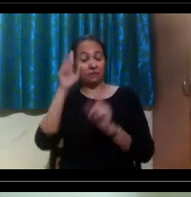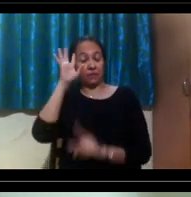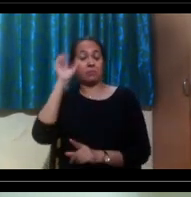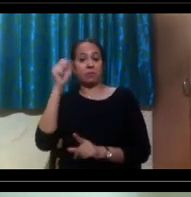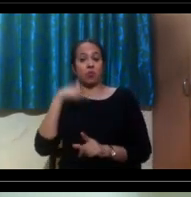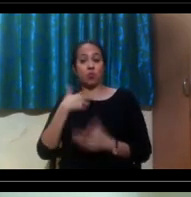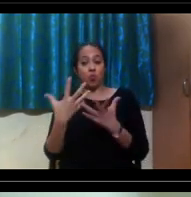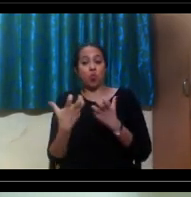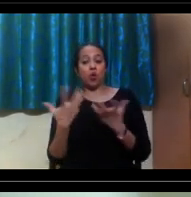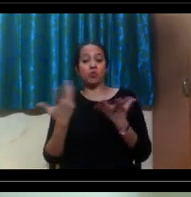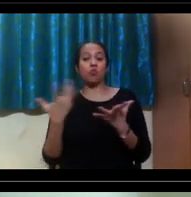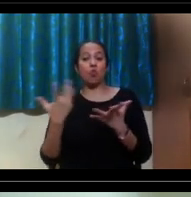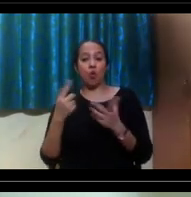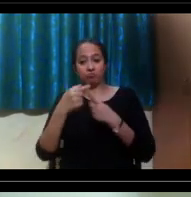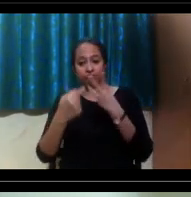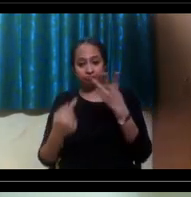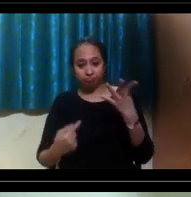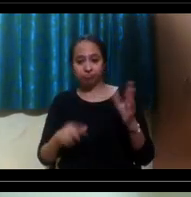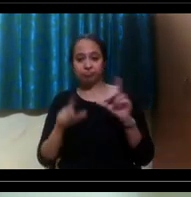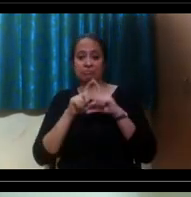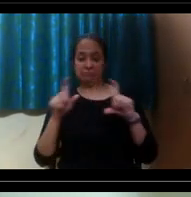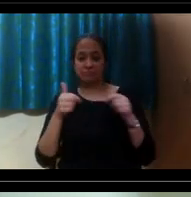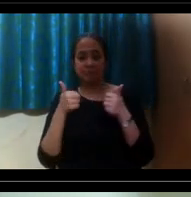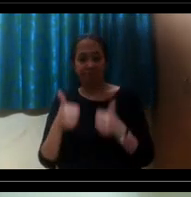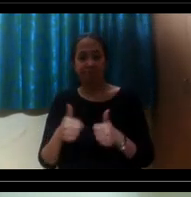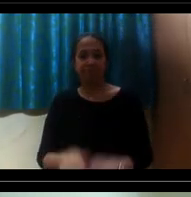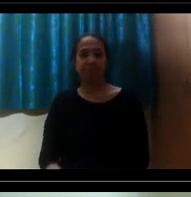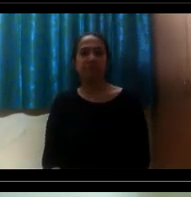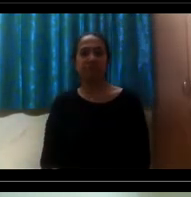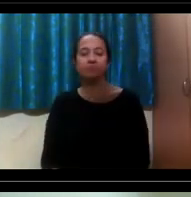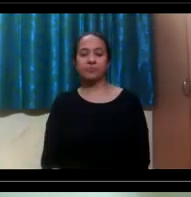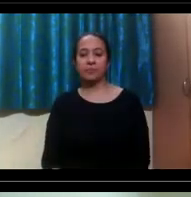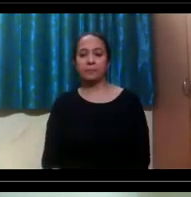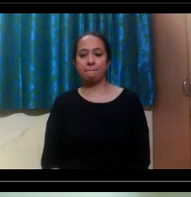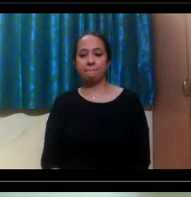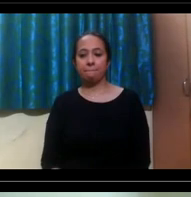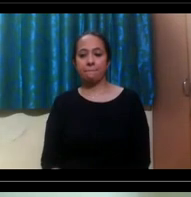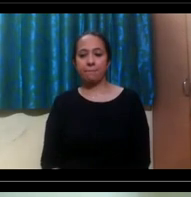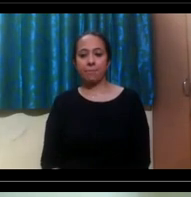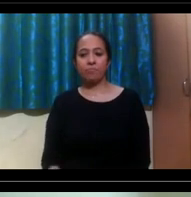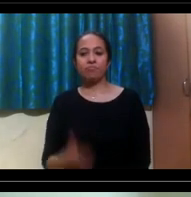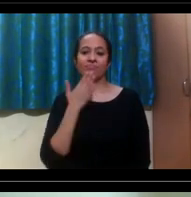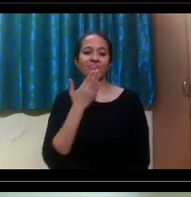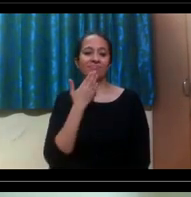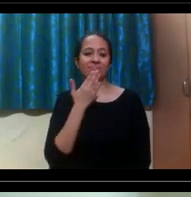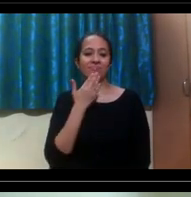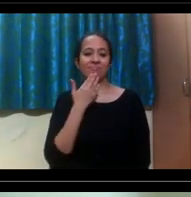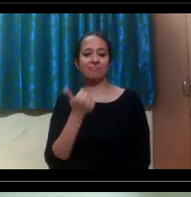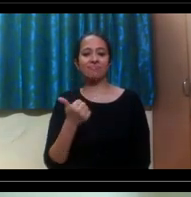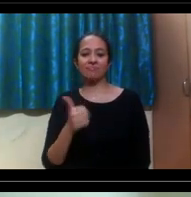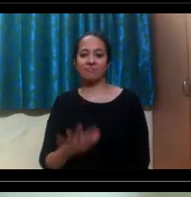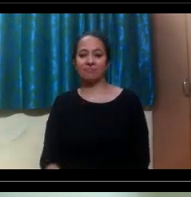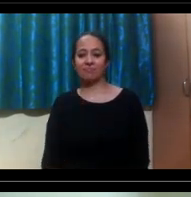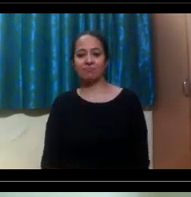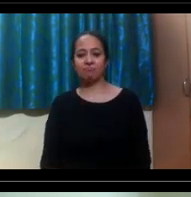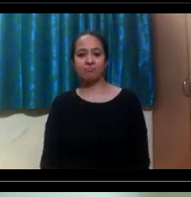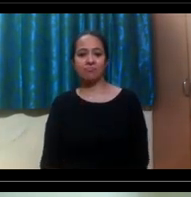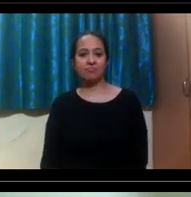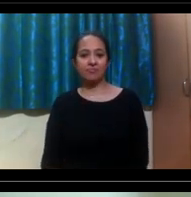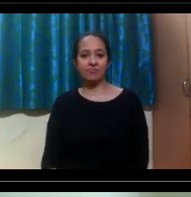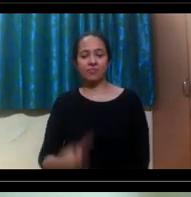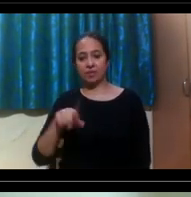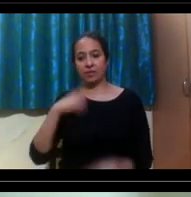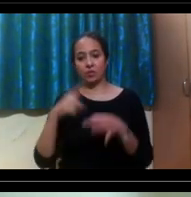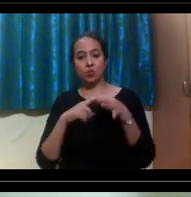also want to keep academic integrity, um, in mind. don't want you to get in trouble. Thank you. That's an important insight. Um, the next